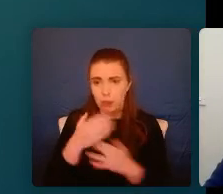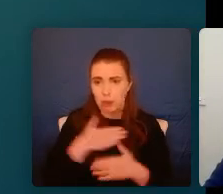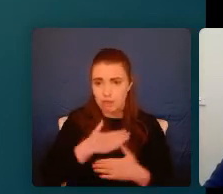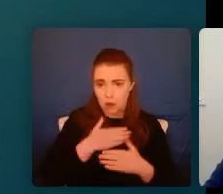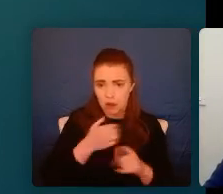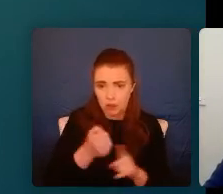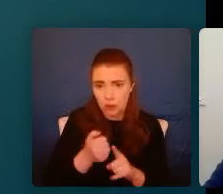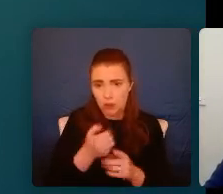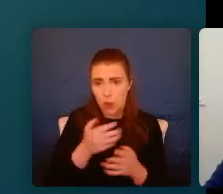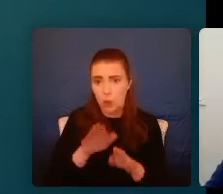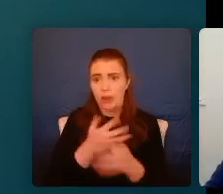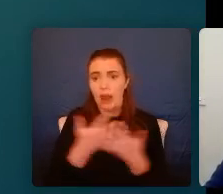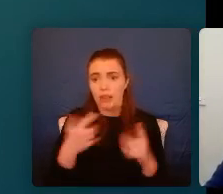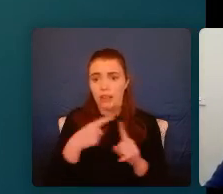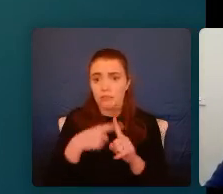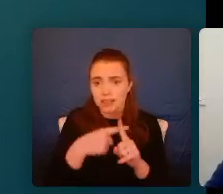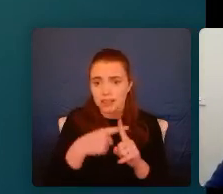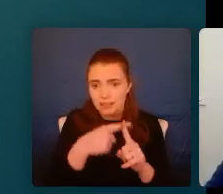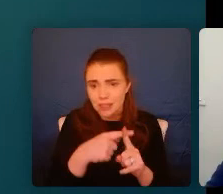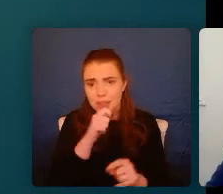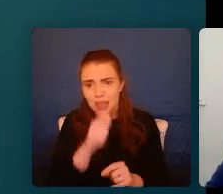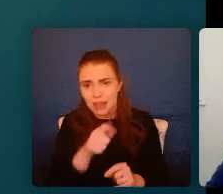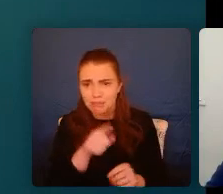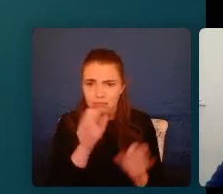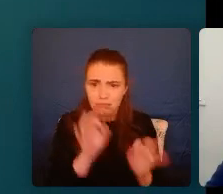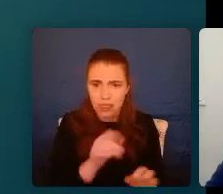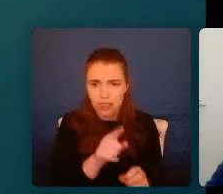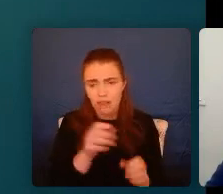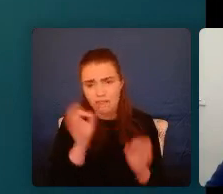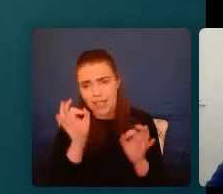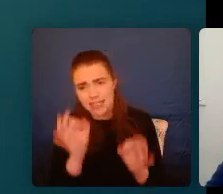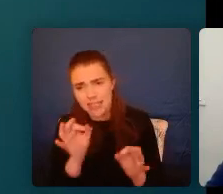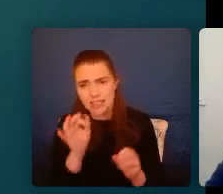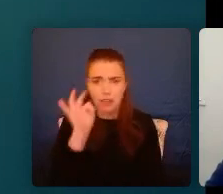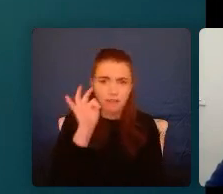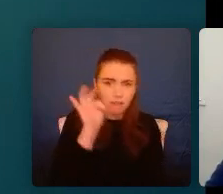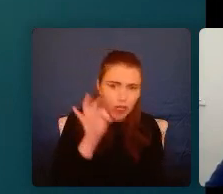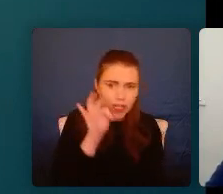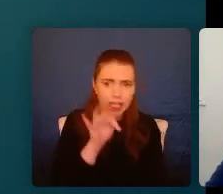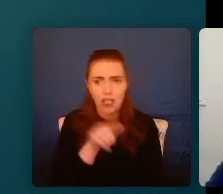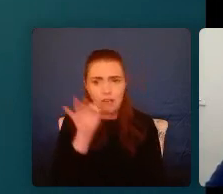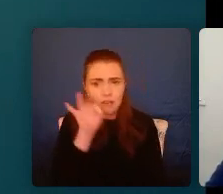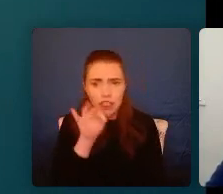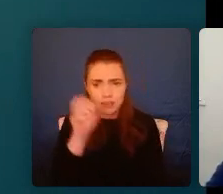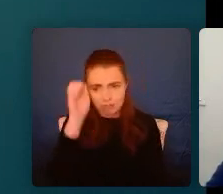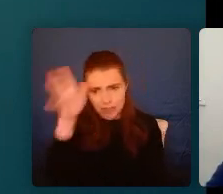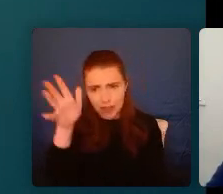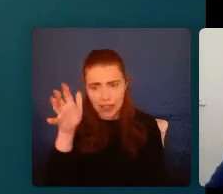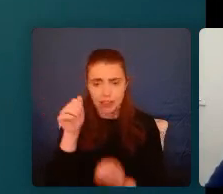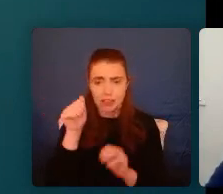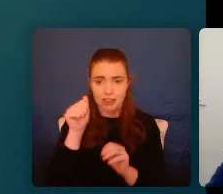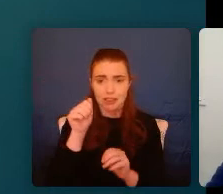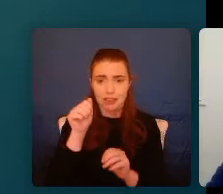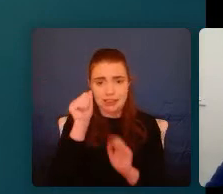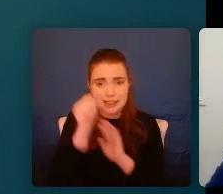with loads of positive regards. And we tell them that they're amazing and they're fantastic and they're funny and they're they're they're bright and they're very skillful. And